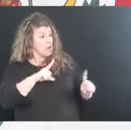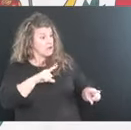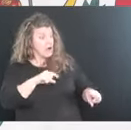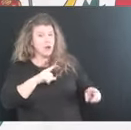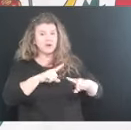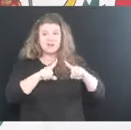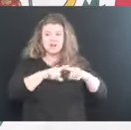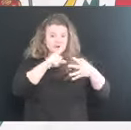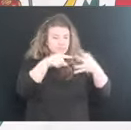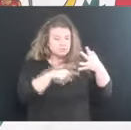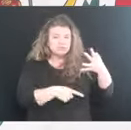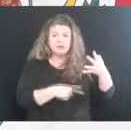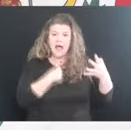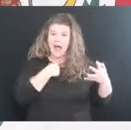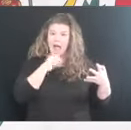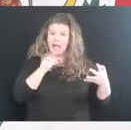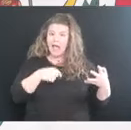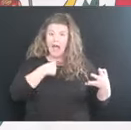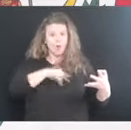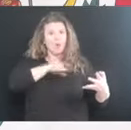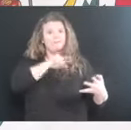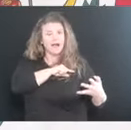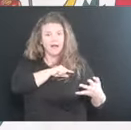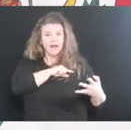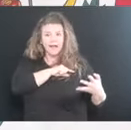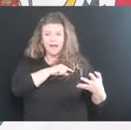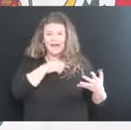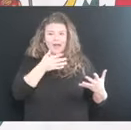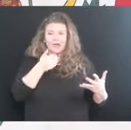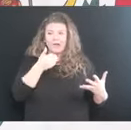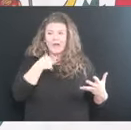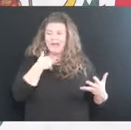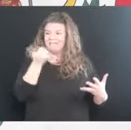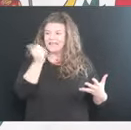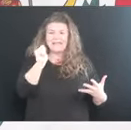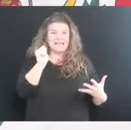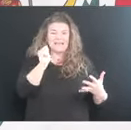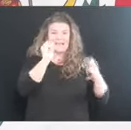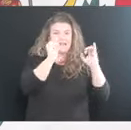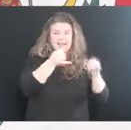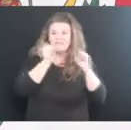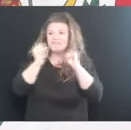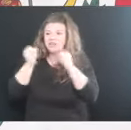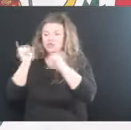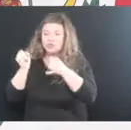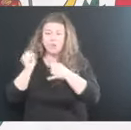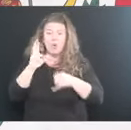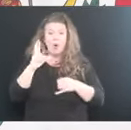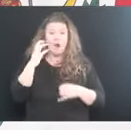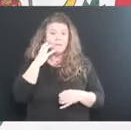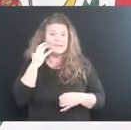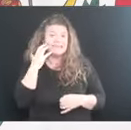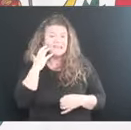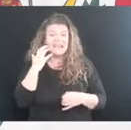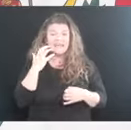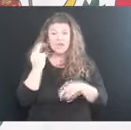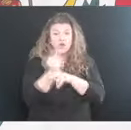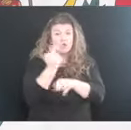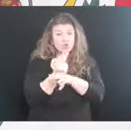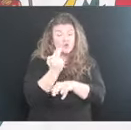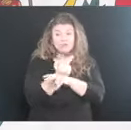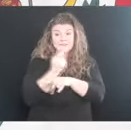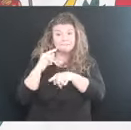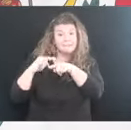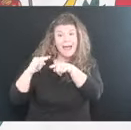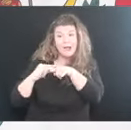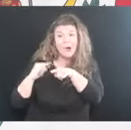reasons from individual issues to obesity, to using tobacco, to